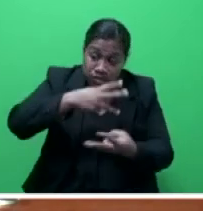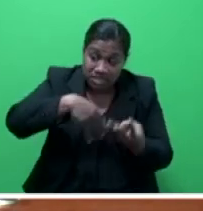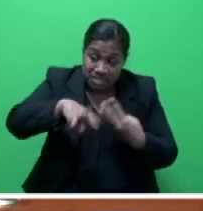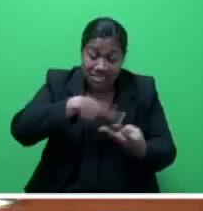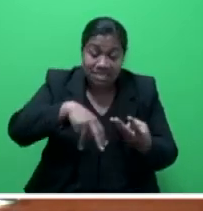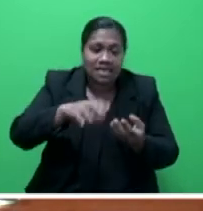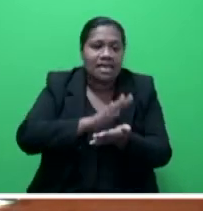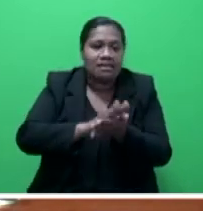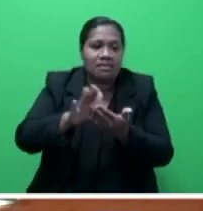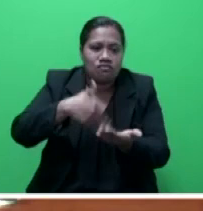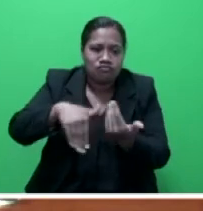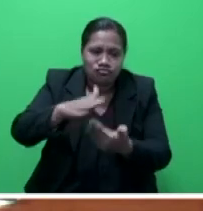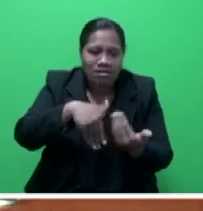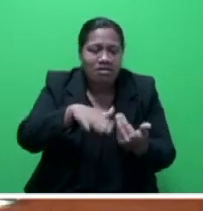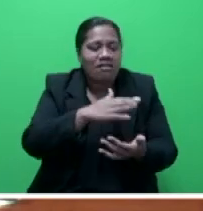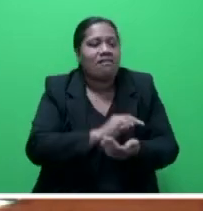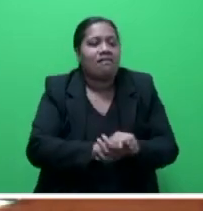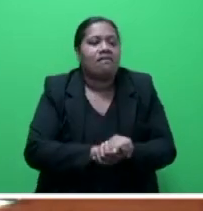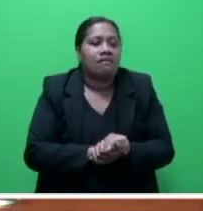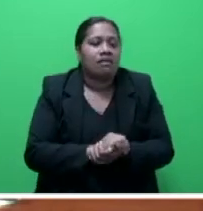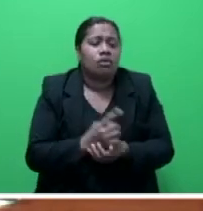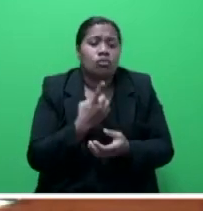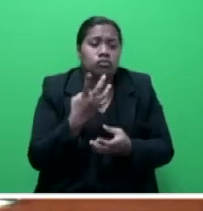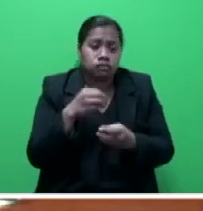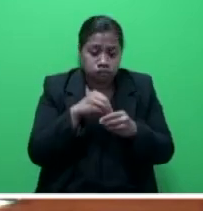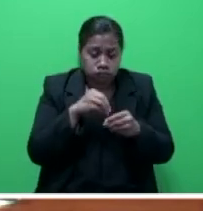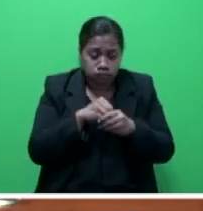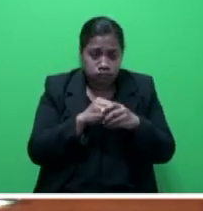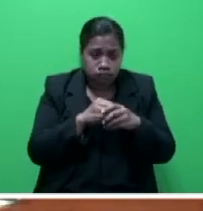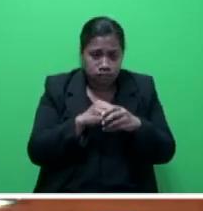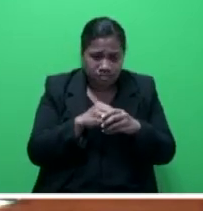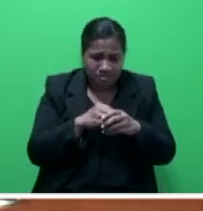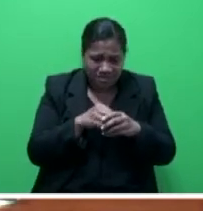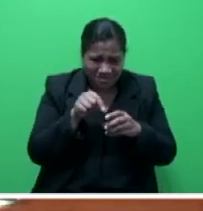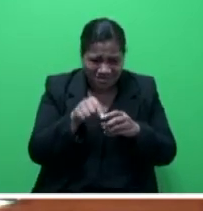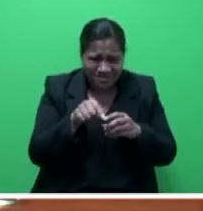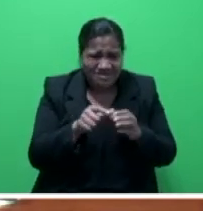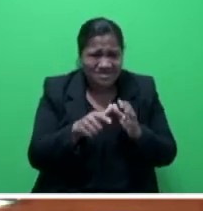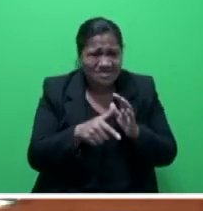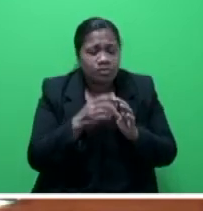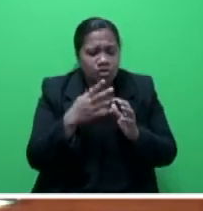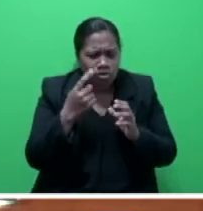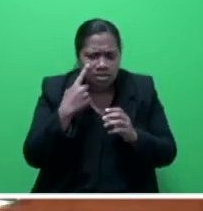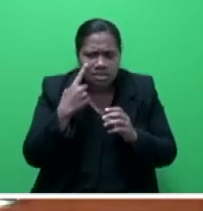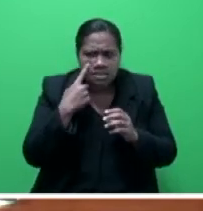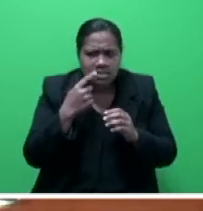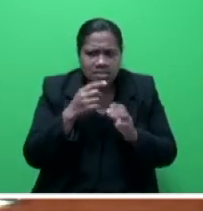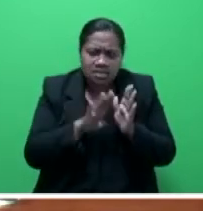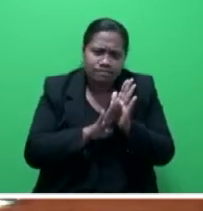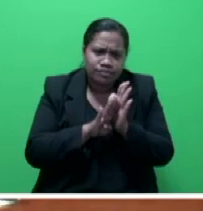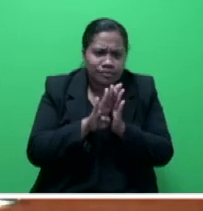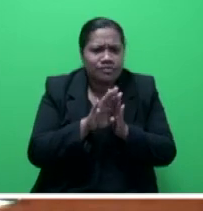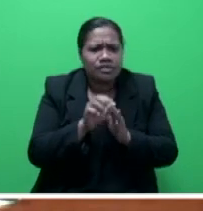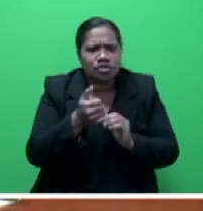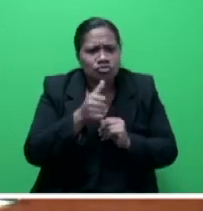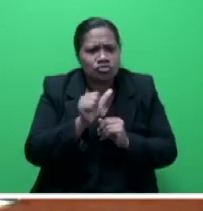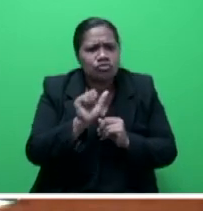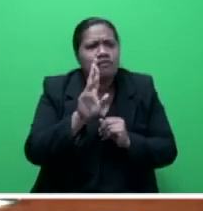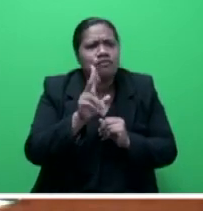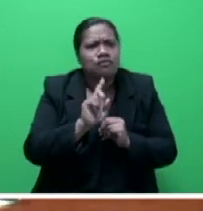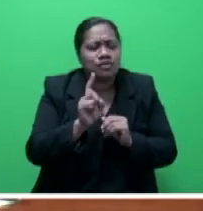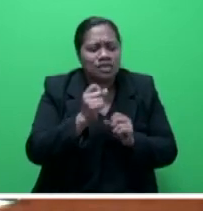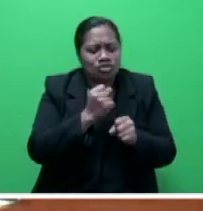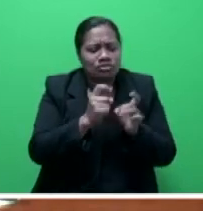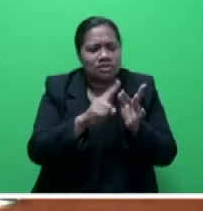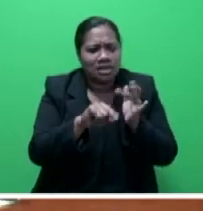TC Herald, for those of us that were involved in the briefings, you could see the evolution and the upgrading of the usefulness of the